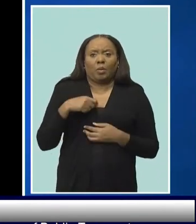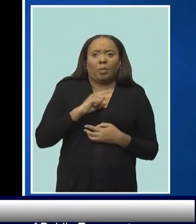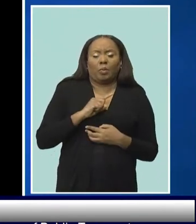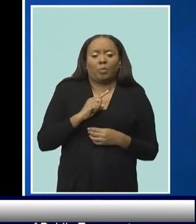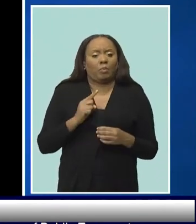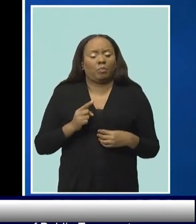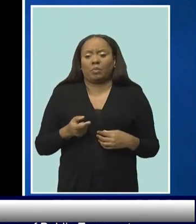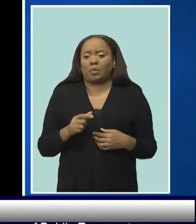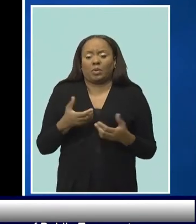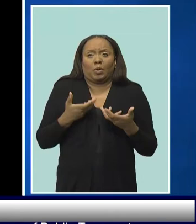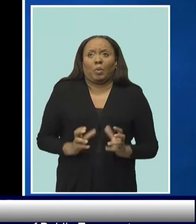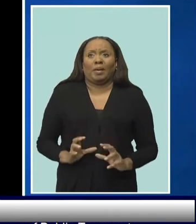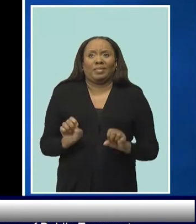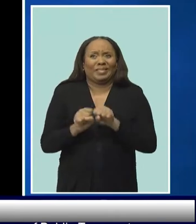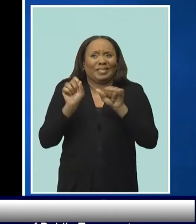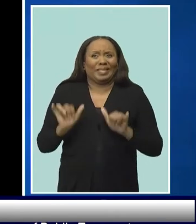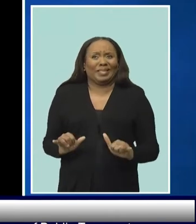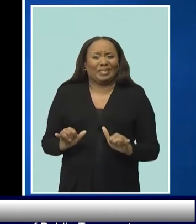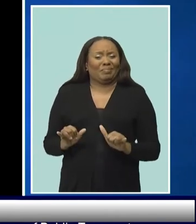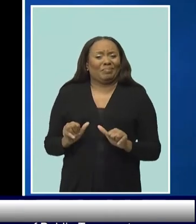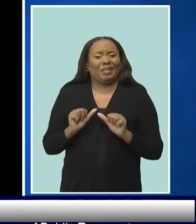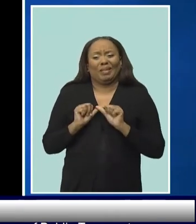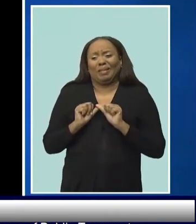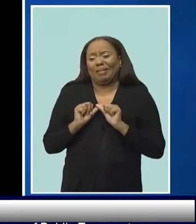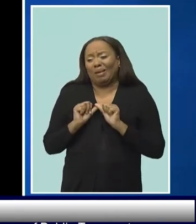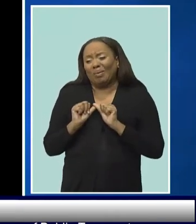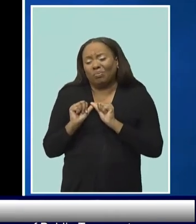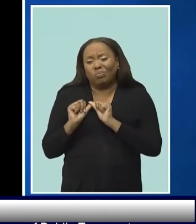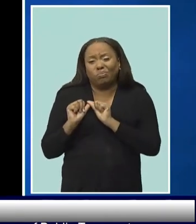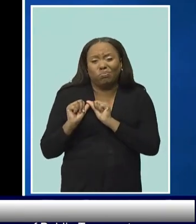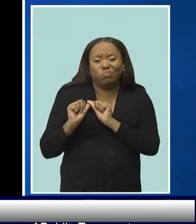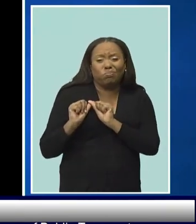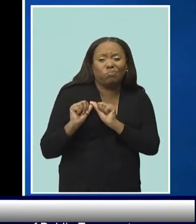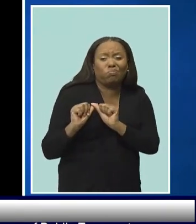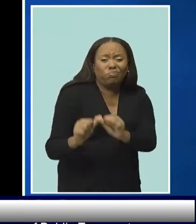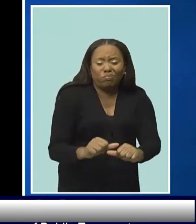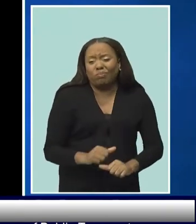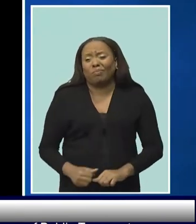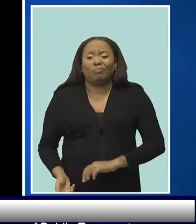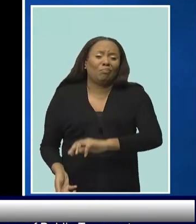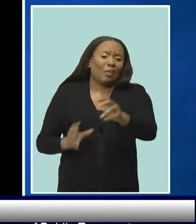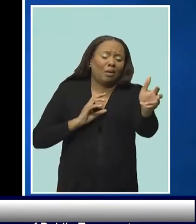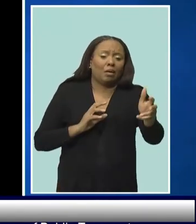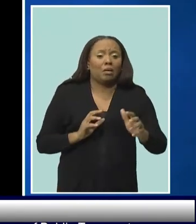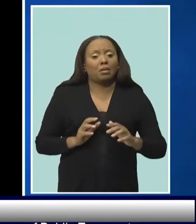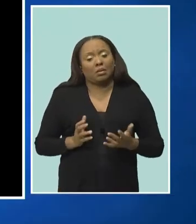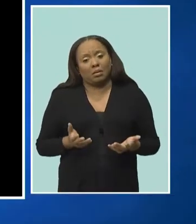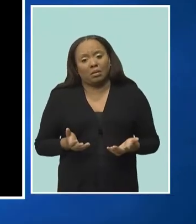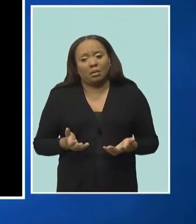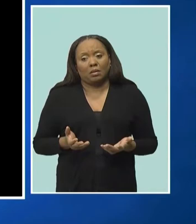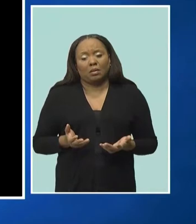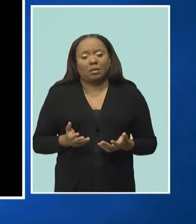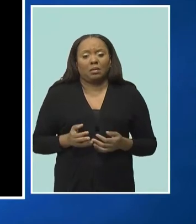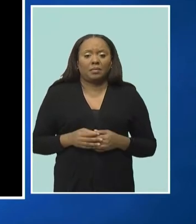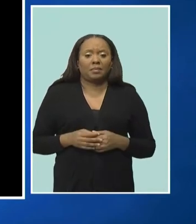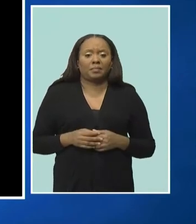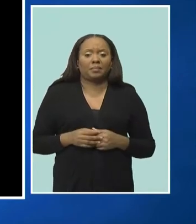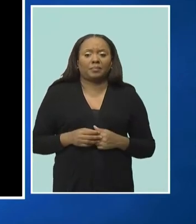that continues unabated. So, it is unfortunate that the